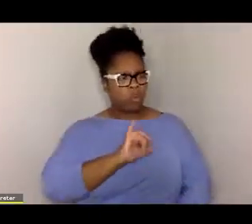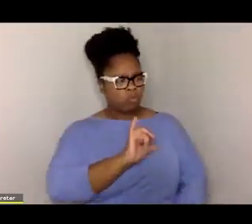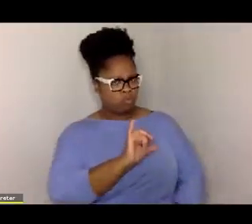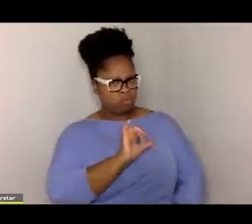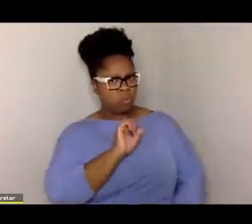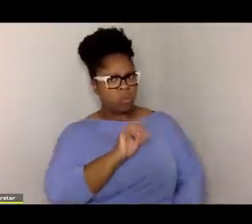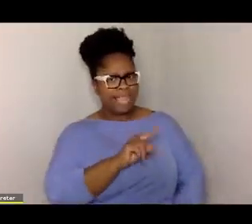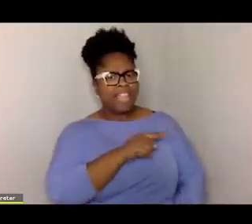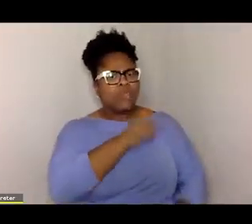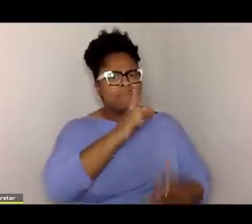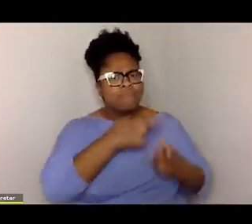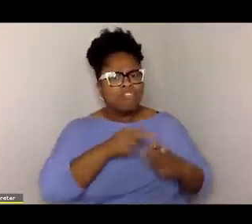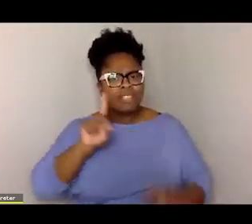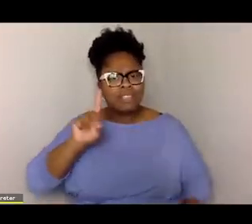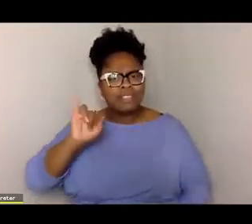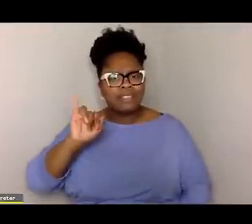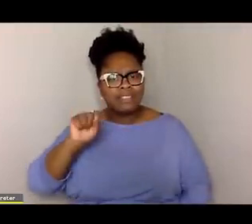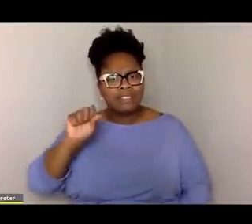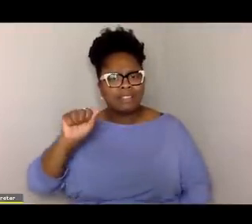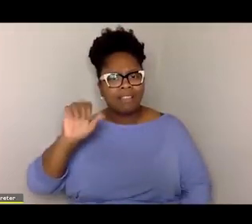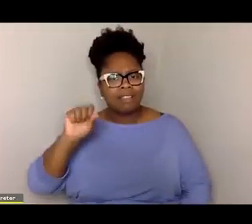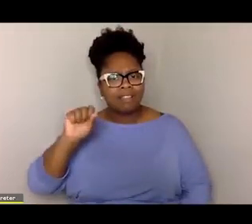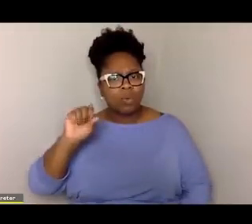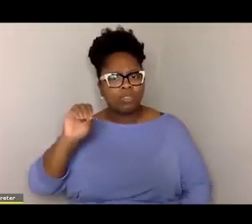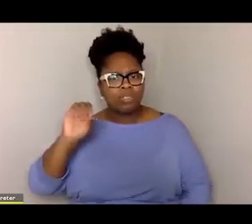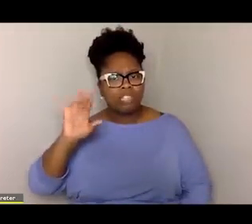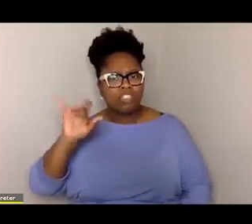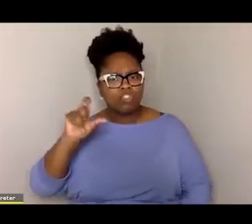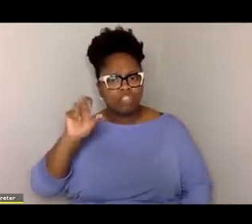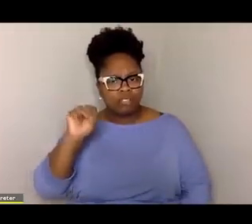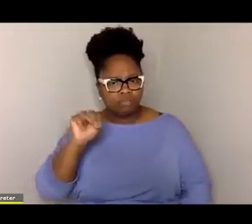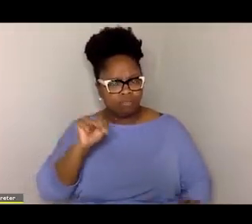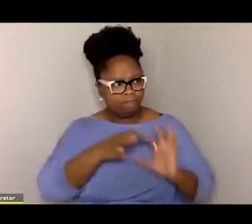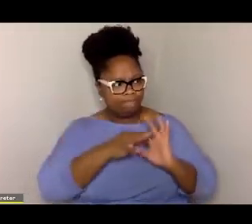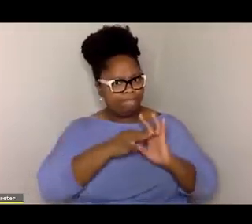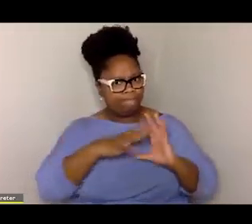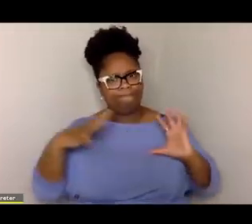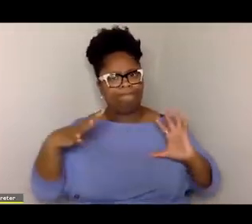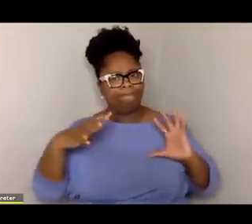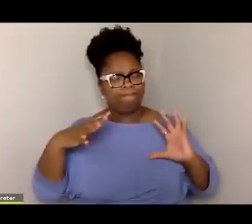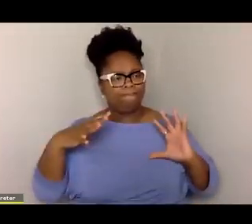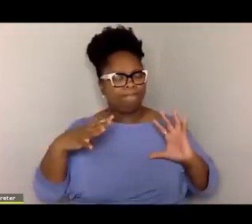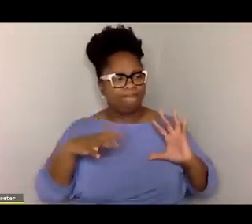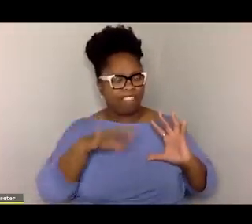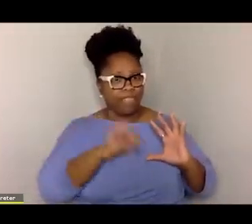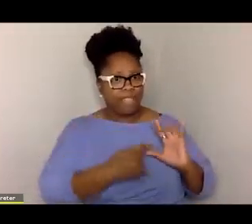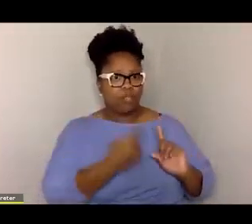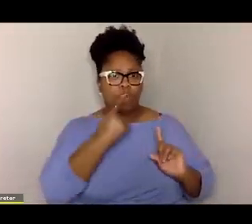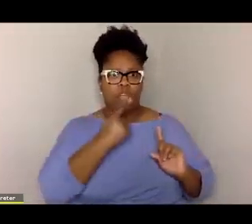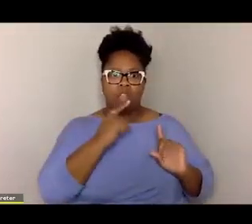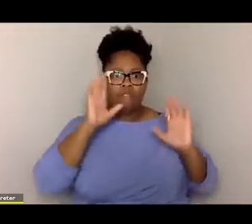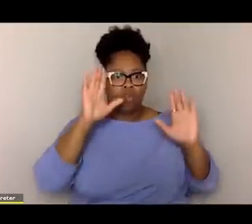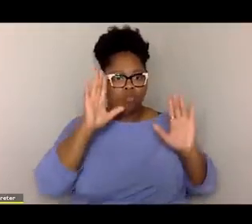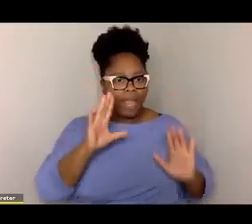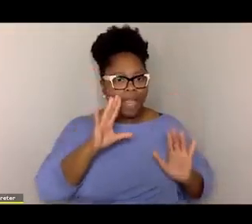OK, you mentioned disassociation, and I think this is one of the great learning